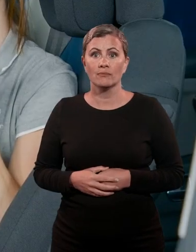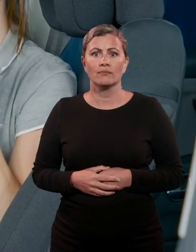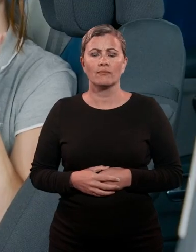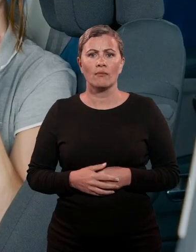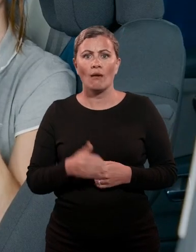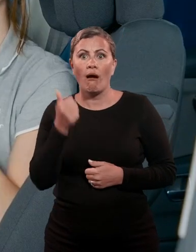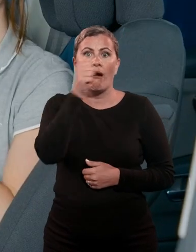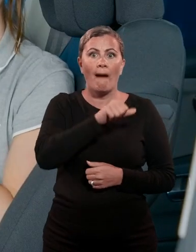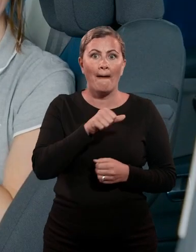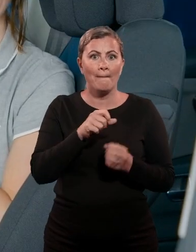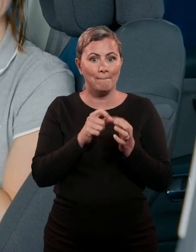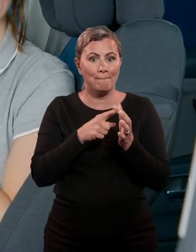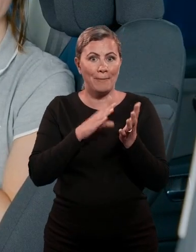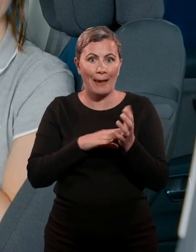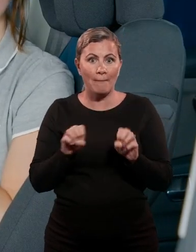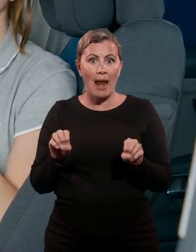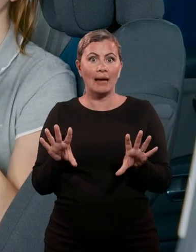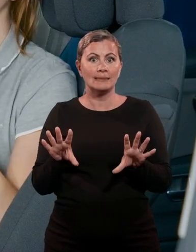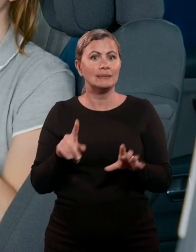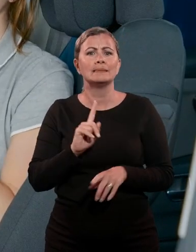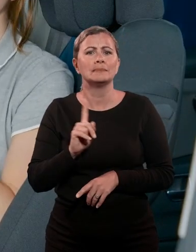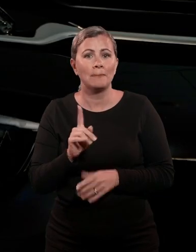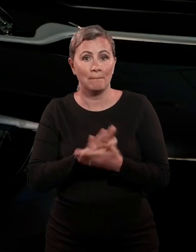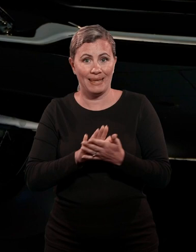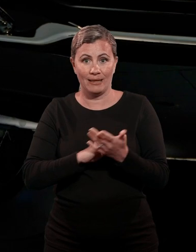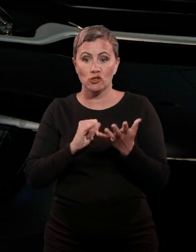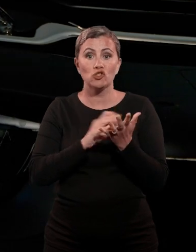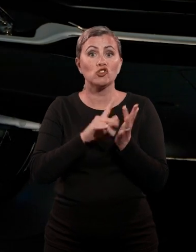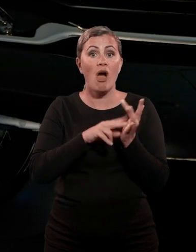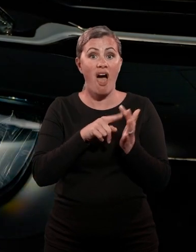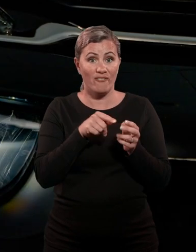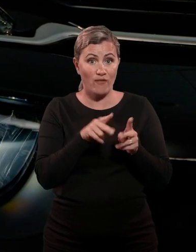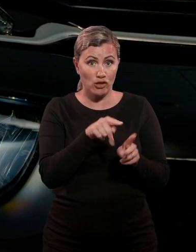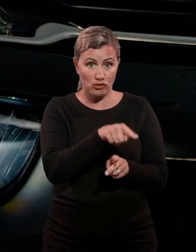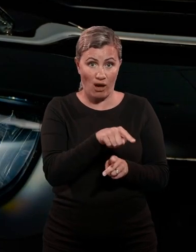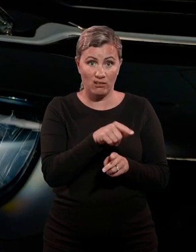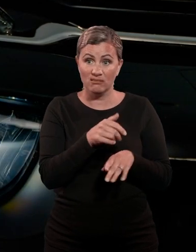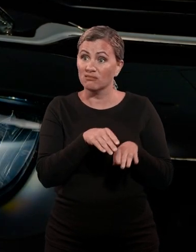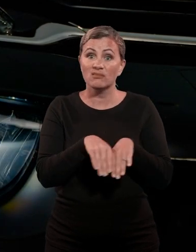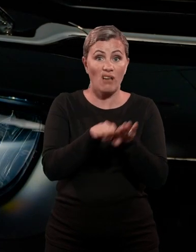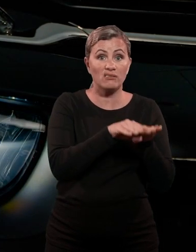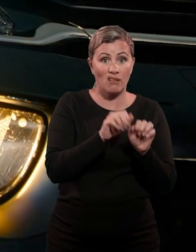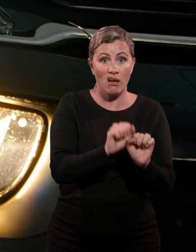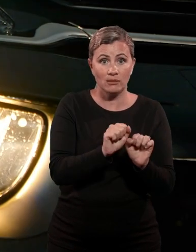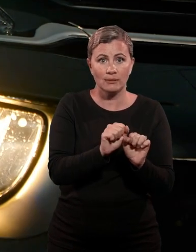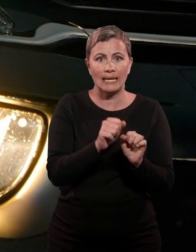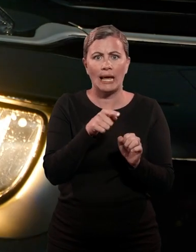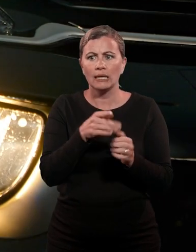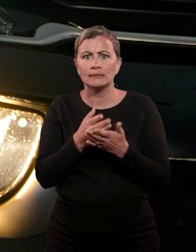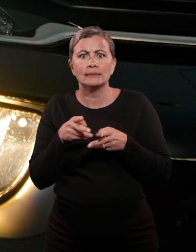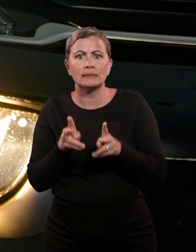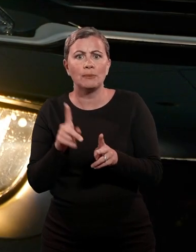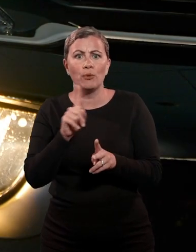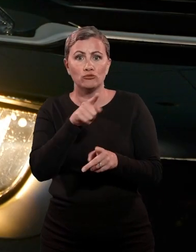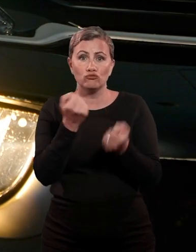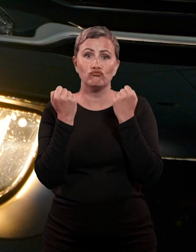Moving on to the Intelligent Beam Headlights system, again standard on Shine versions, this is a system that really enhances the experience